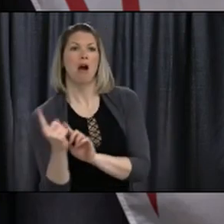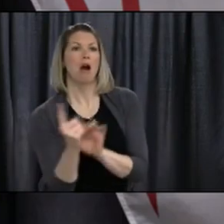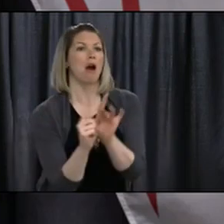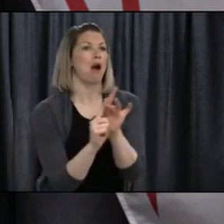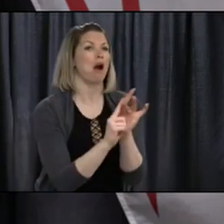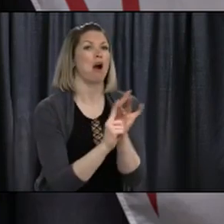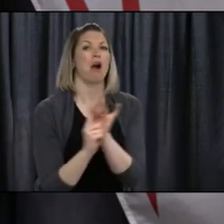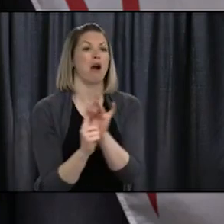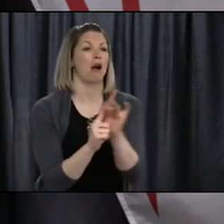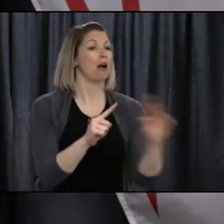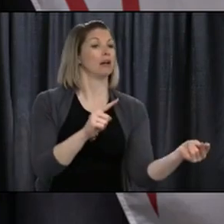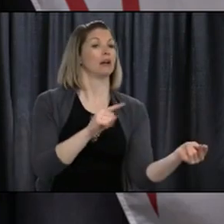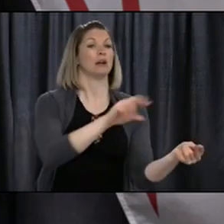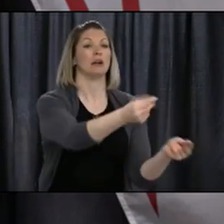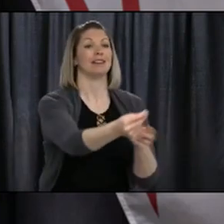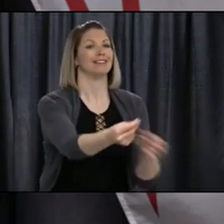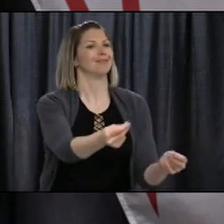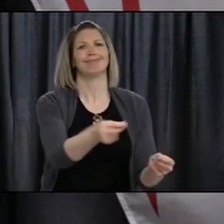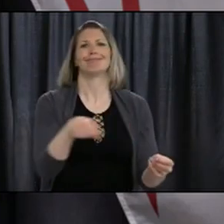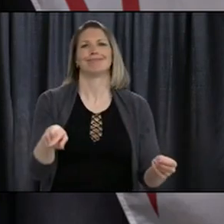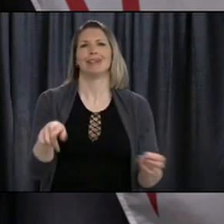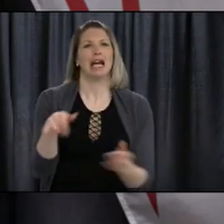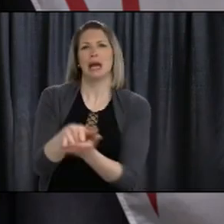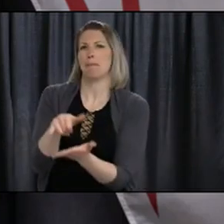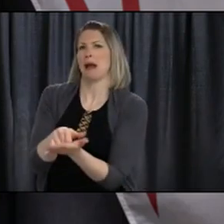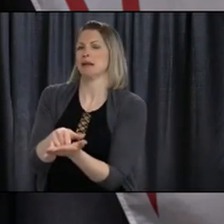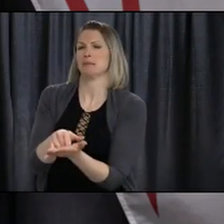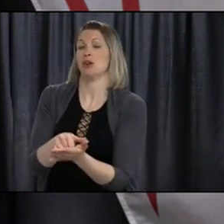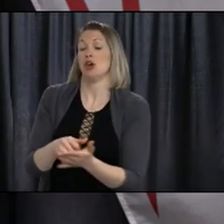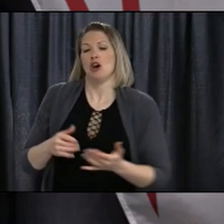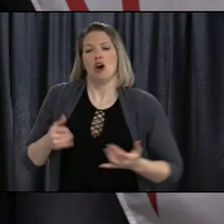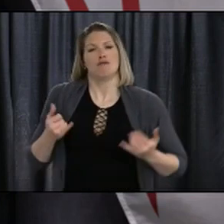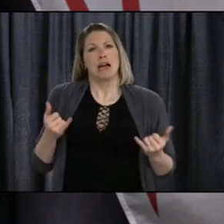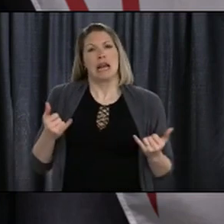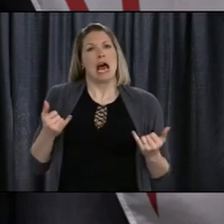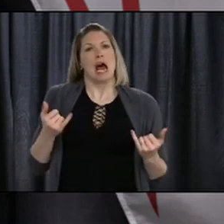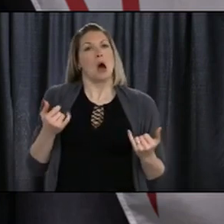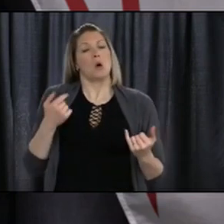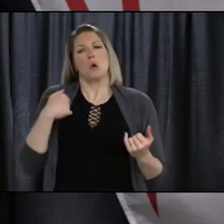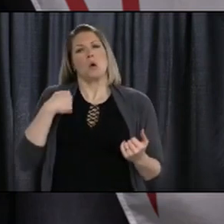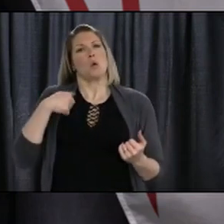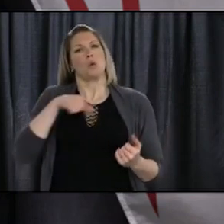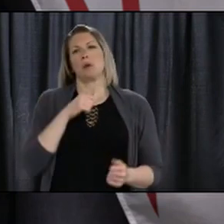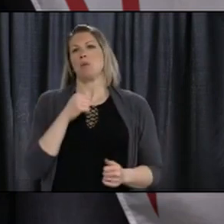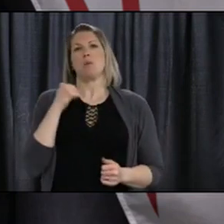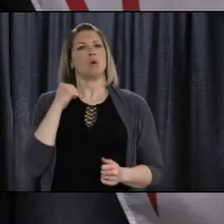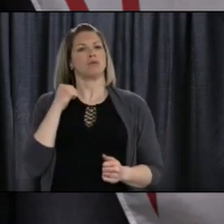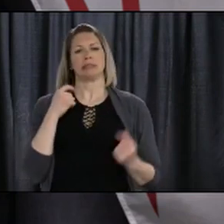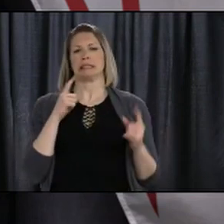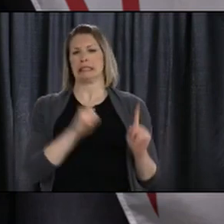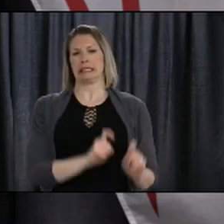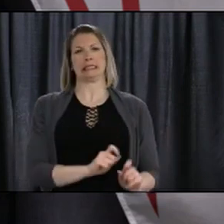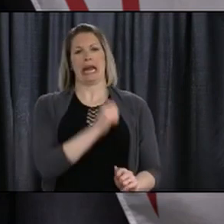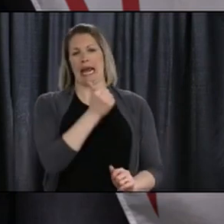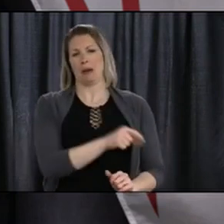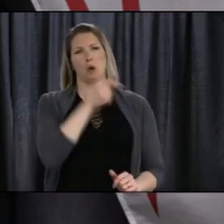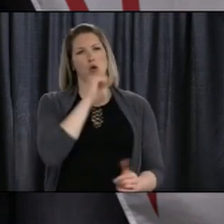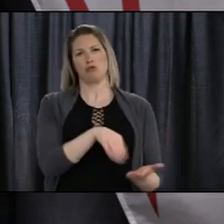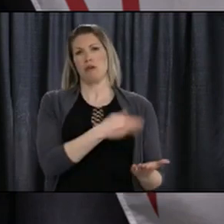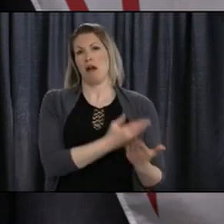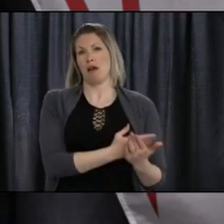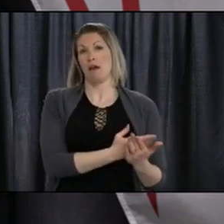so there's a whole lot of considerations to put into that. So at the moment, we won't be doing that. If evidence changes, if our